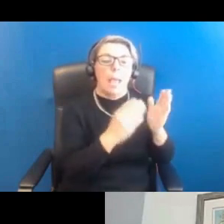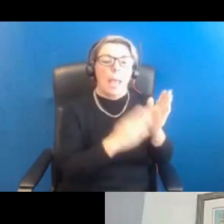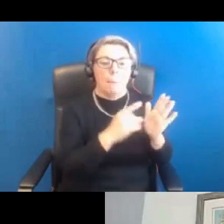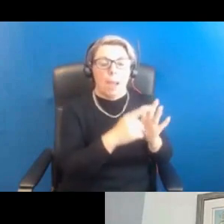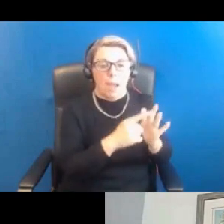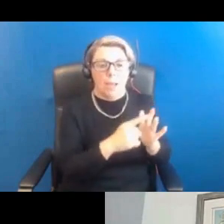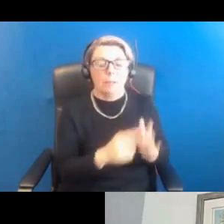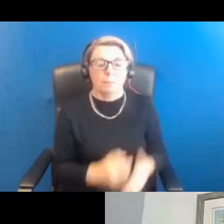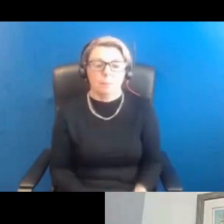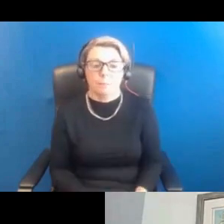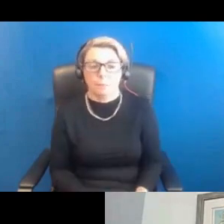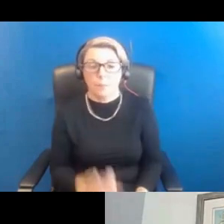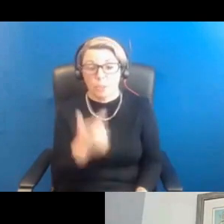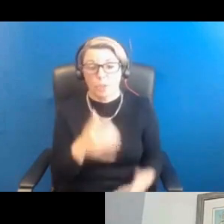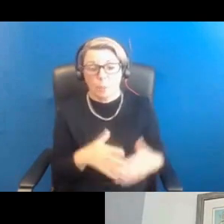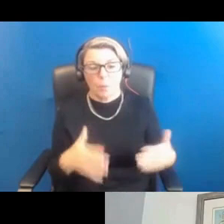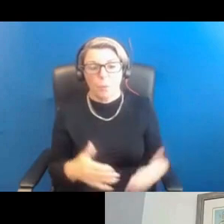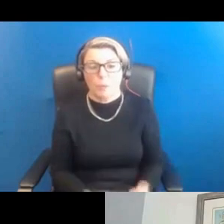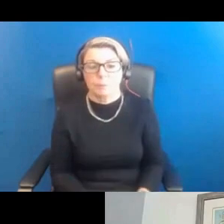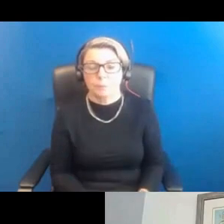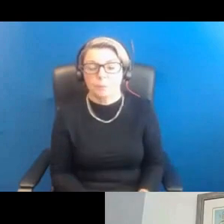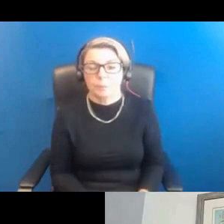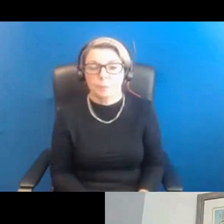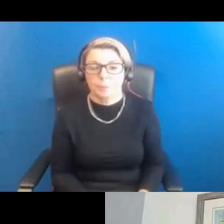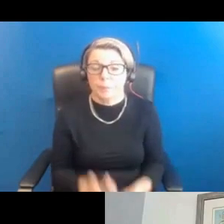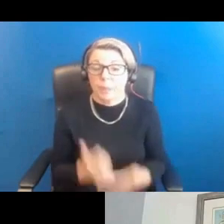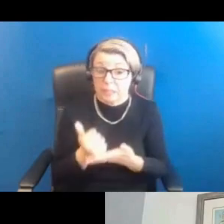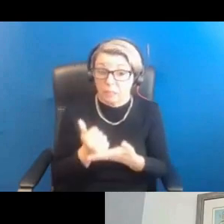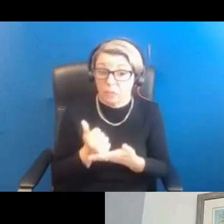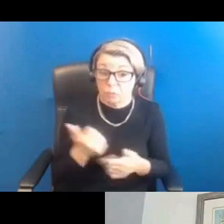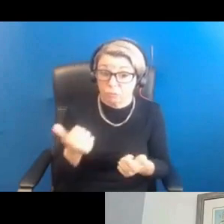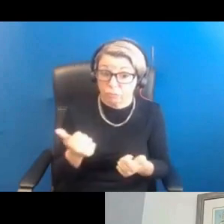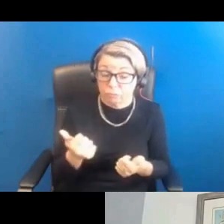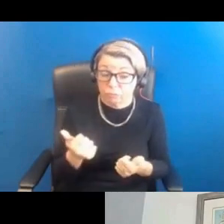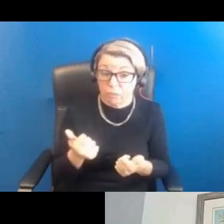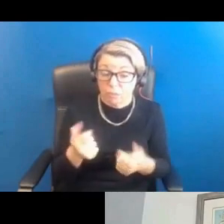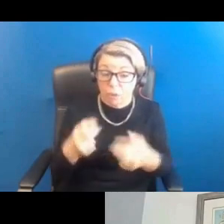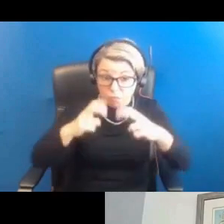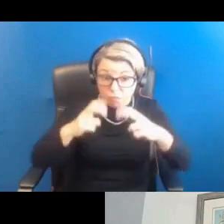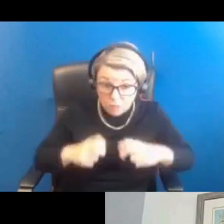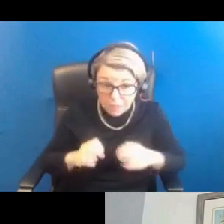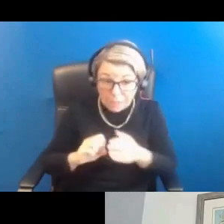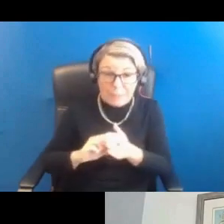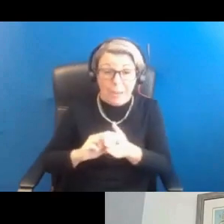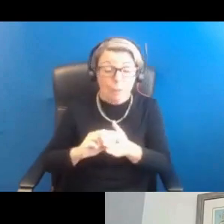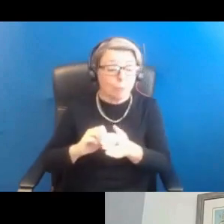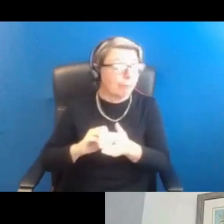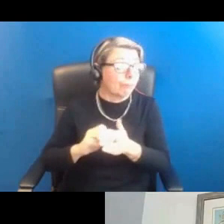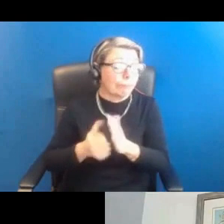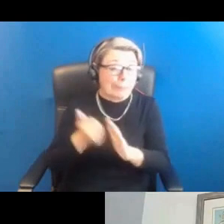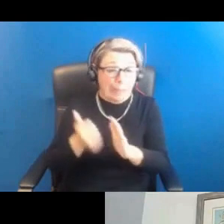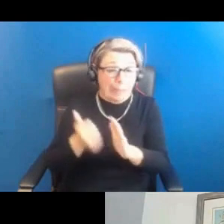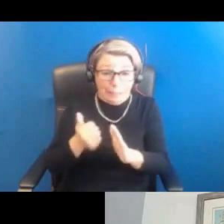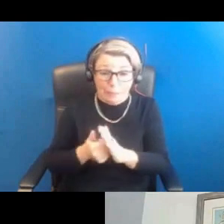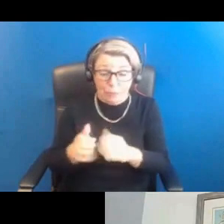Thank you. mean, that's very helpful indeed, and it's good to have your research expertise. I know that's one of your real areas of